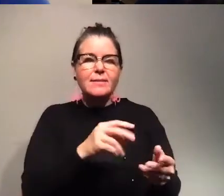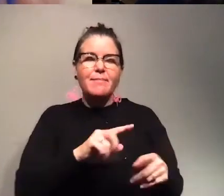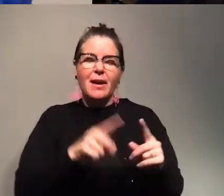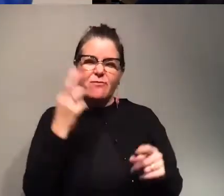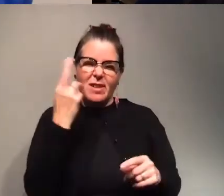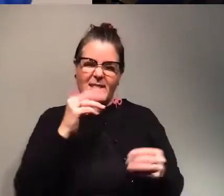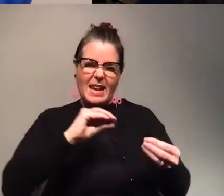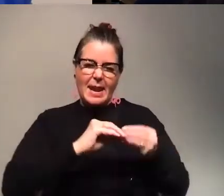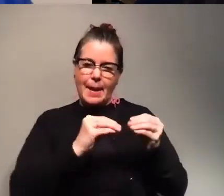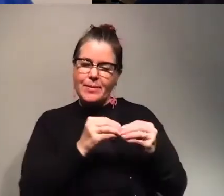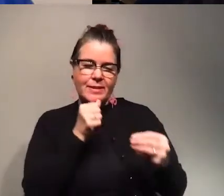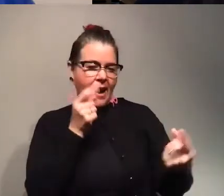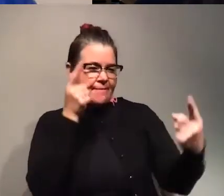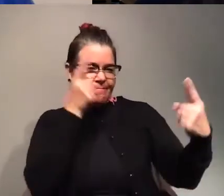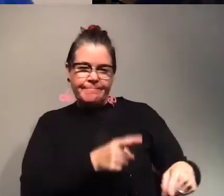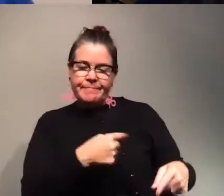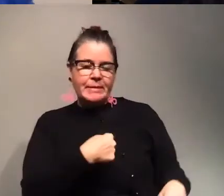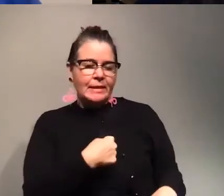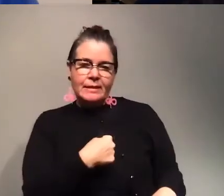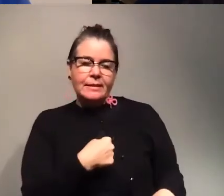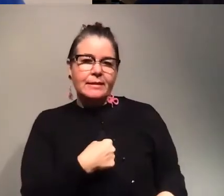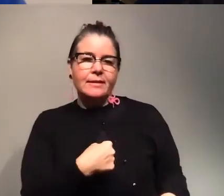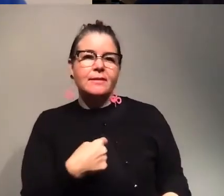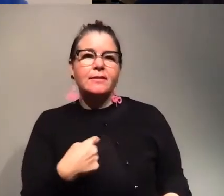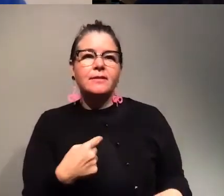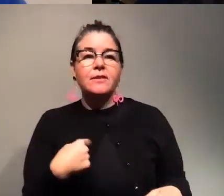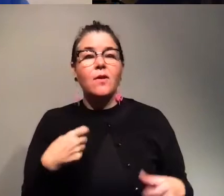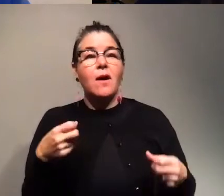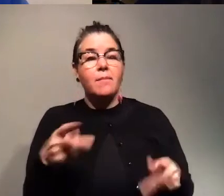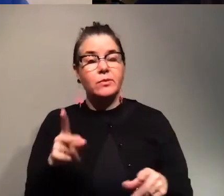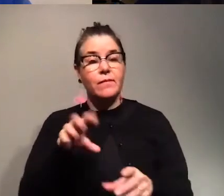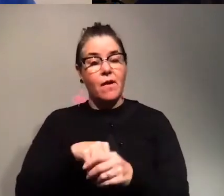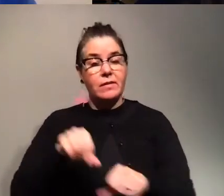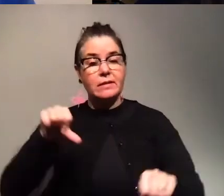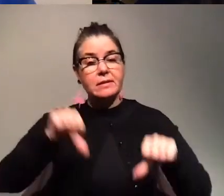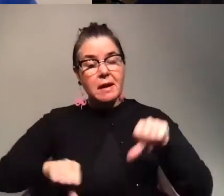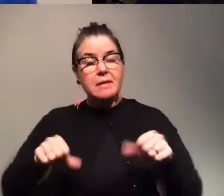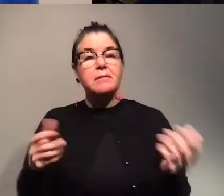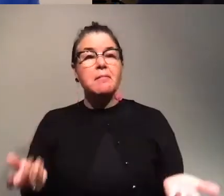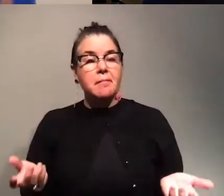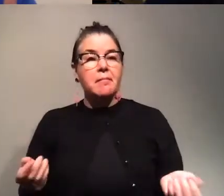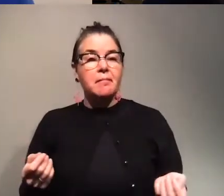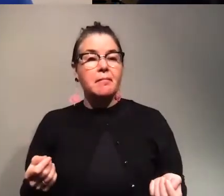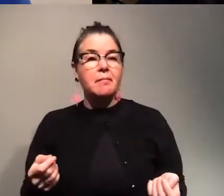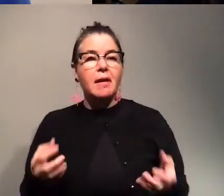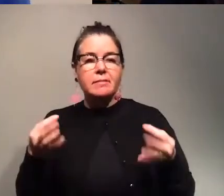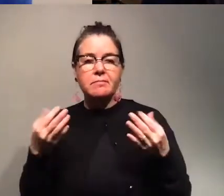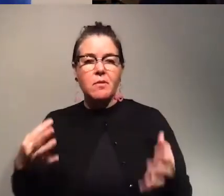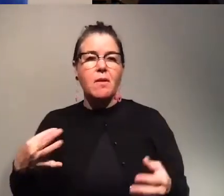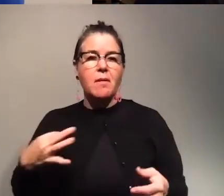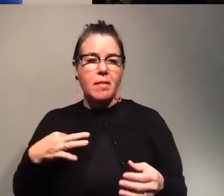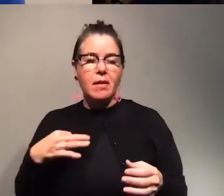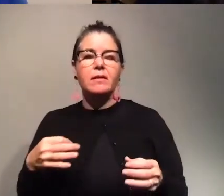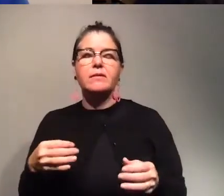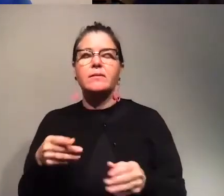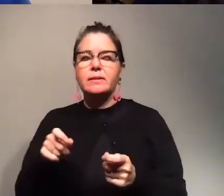not the best for me. And having this approach to science, I decided to apply for a scientific career